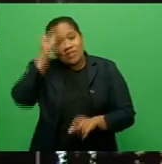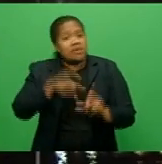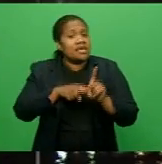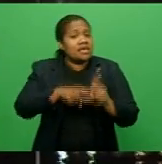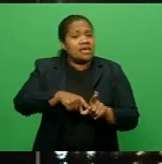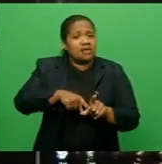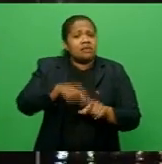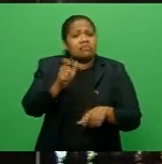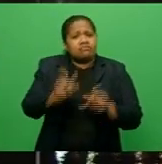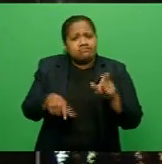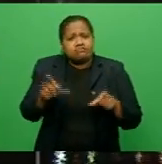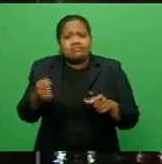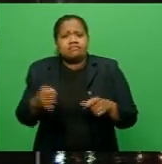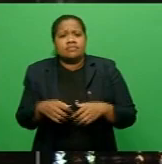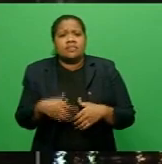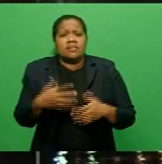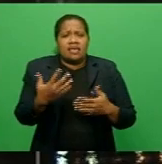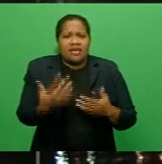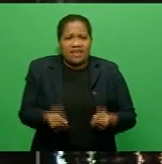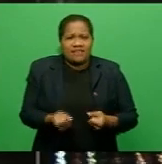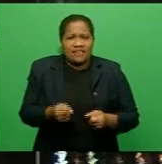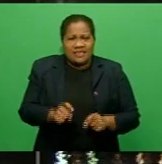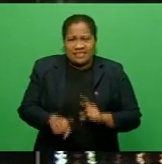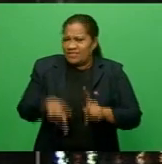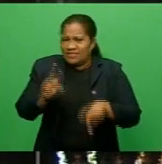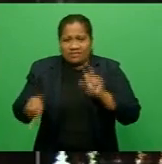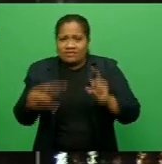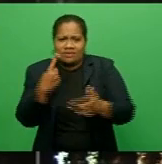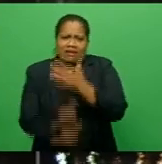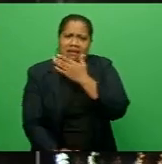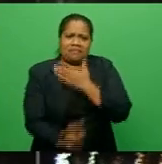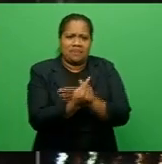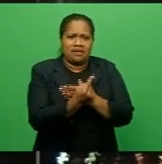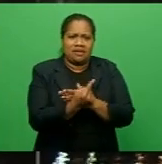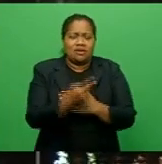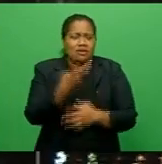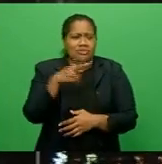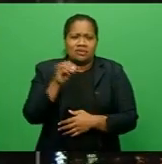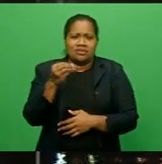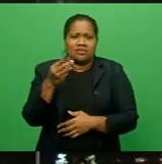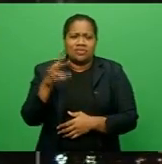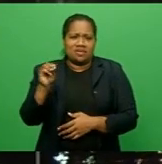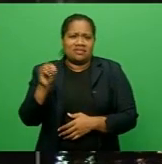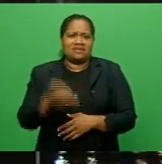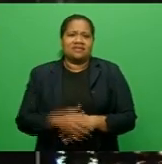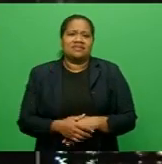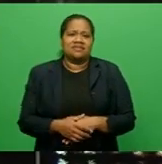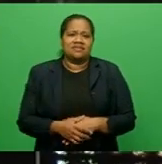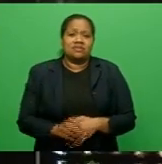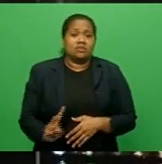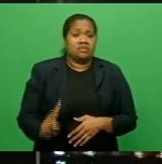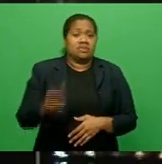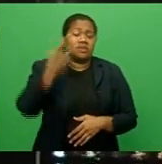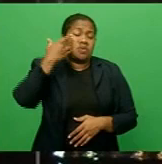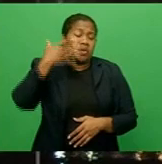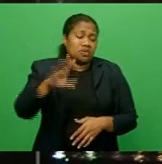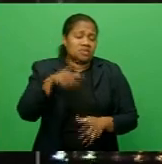by heat waves, droughts, wildfires and raging hurricanes is on track to be the second hottest year on record